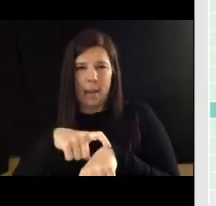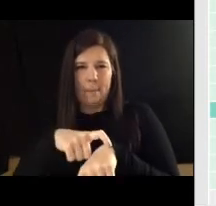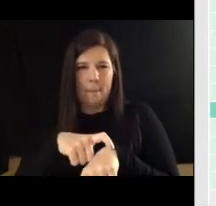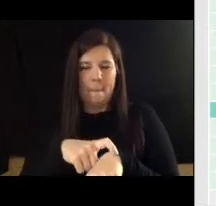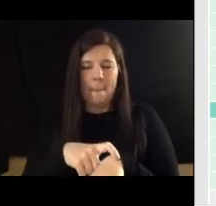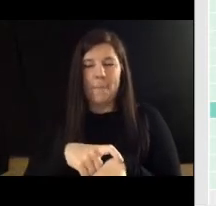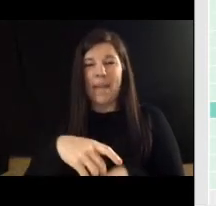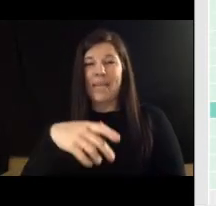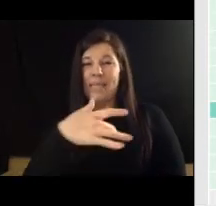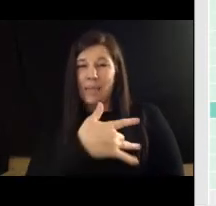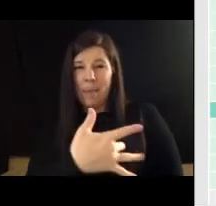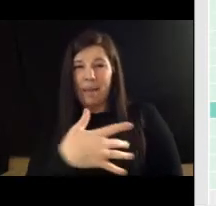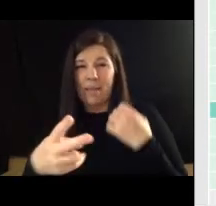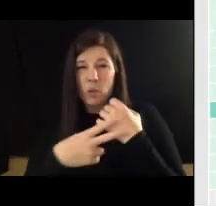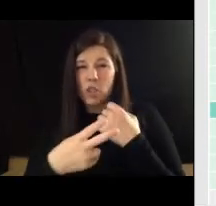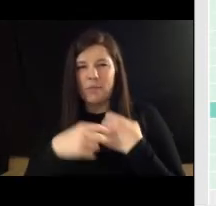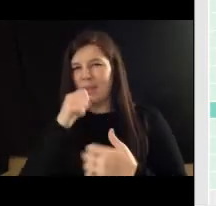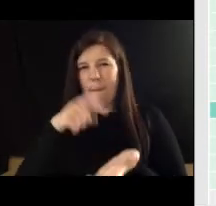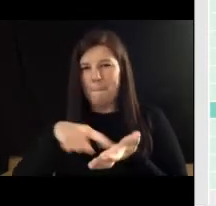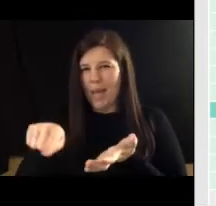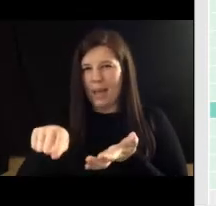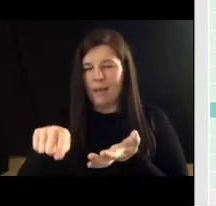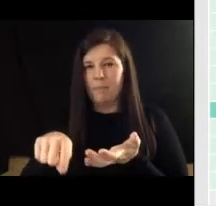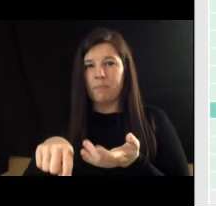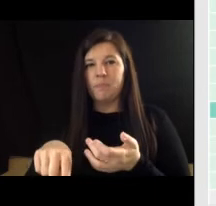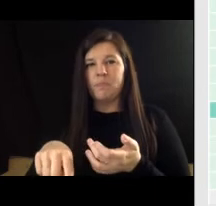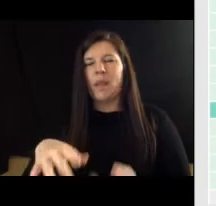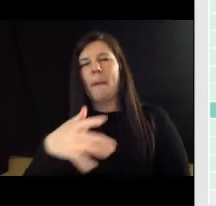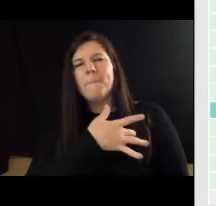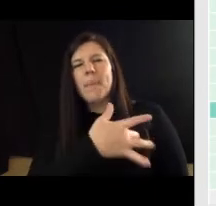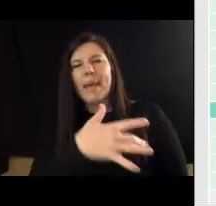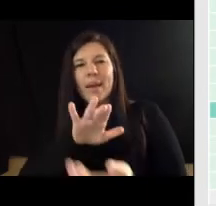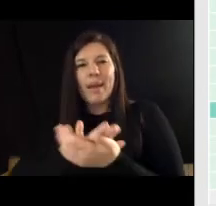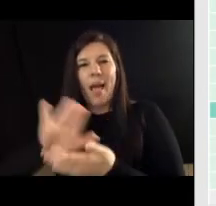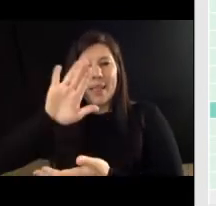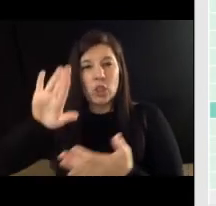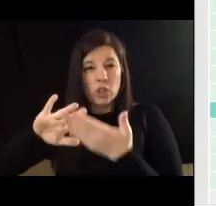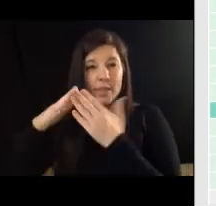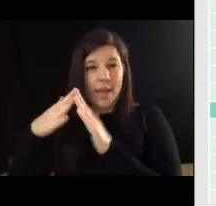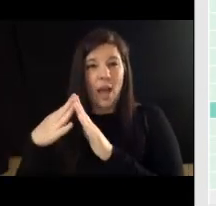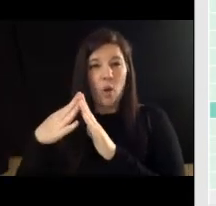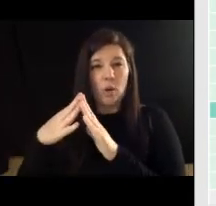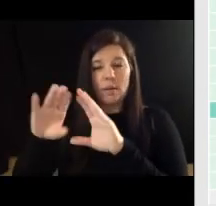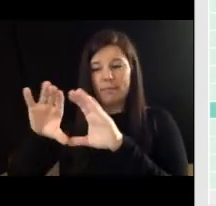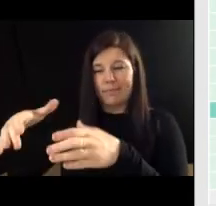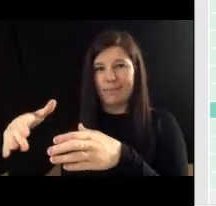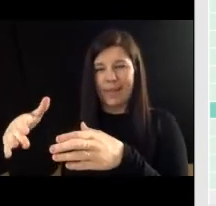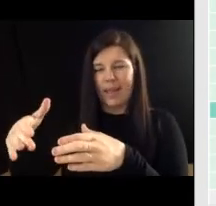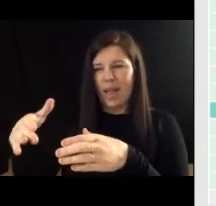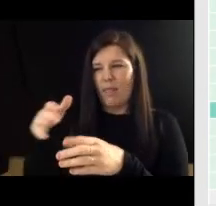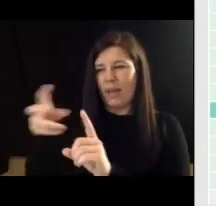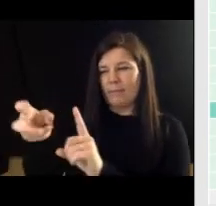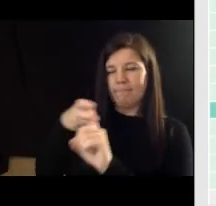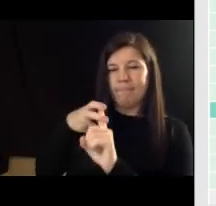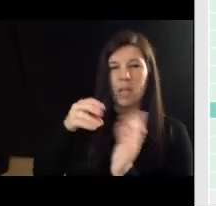i'll tell you where most of the time that works is in a college town where they're able to capture students that are going to be there for a